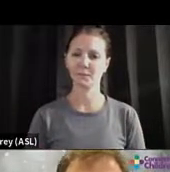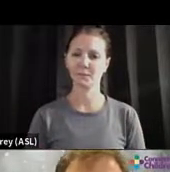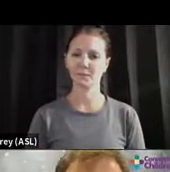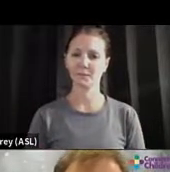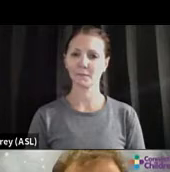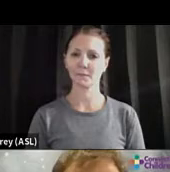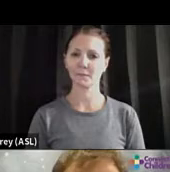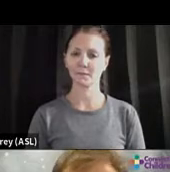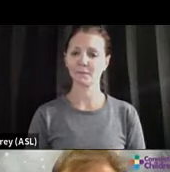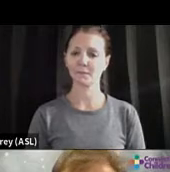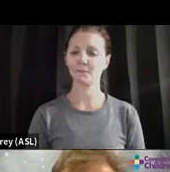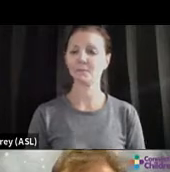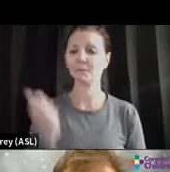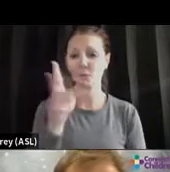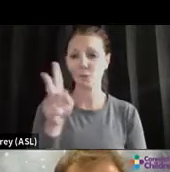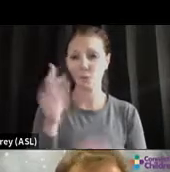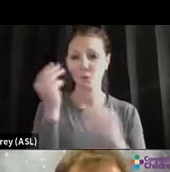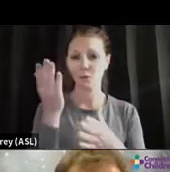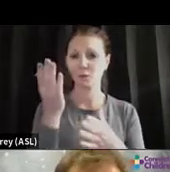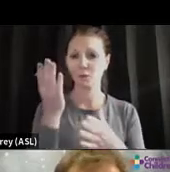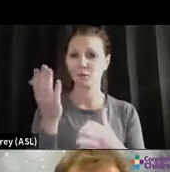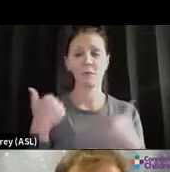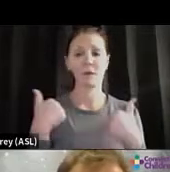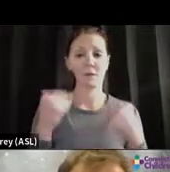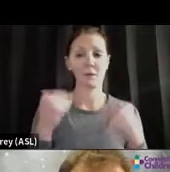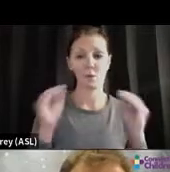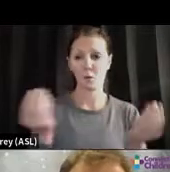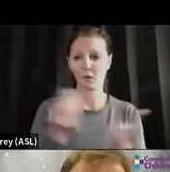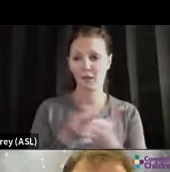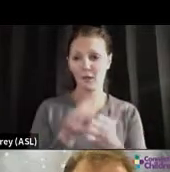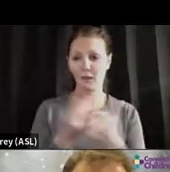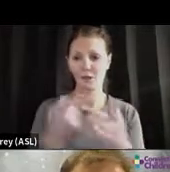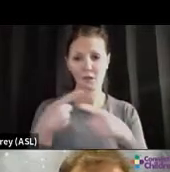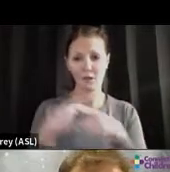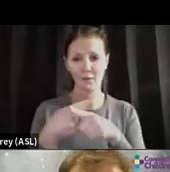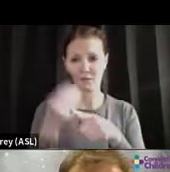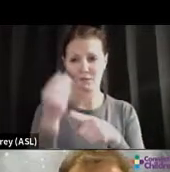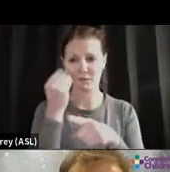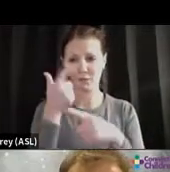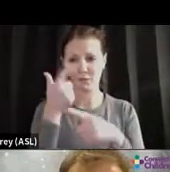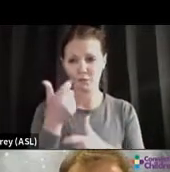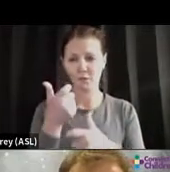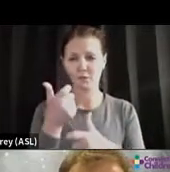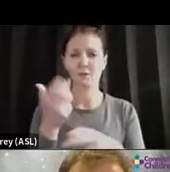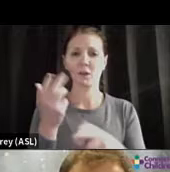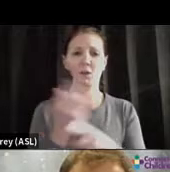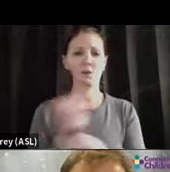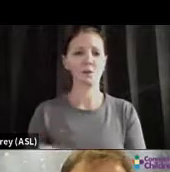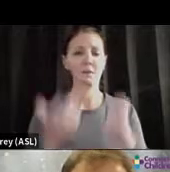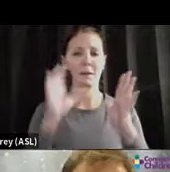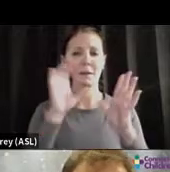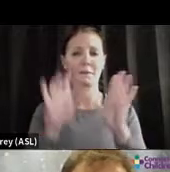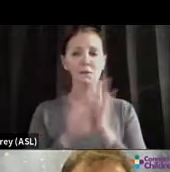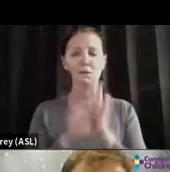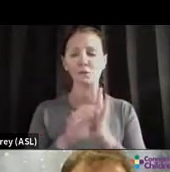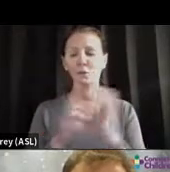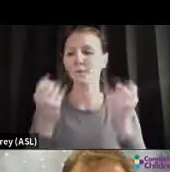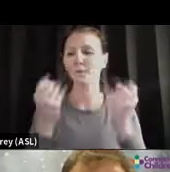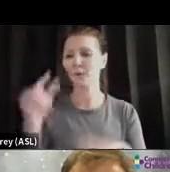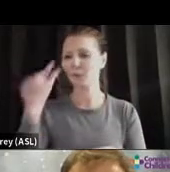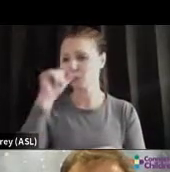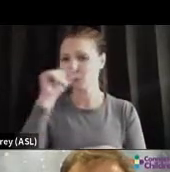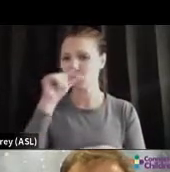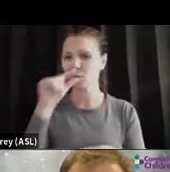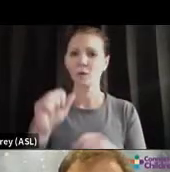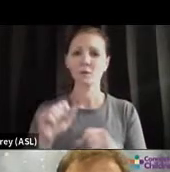So some brief disclosures, I do not have any financial conflicts of interest. I use a lot of pictures here, many are from Google or unsplash for